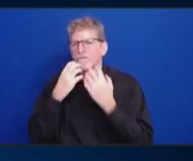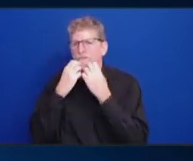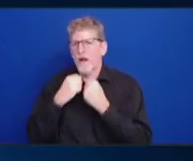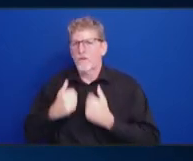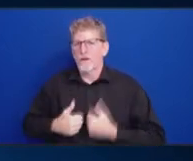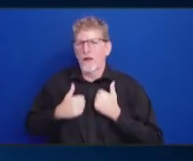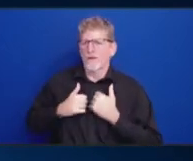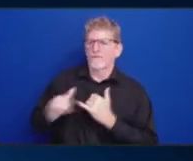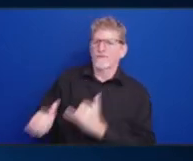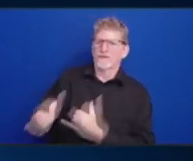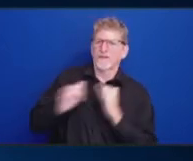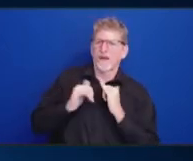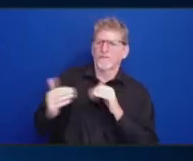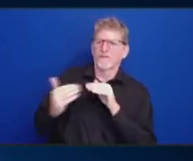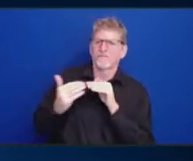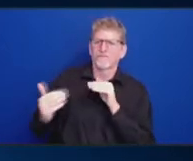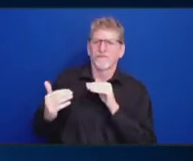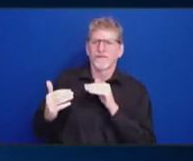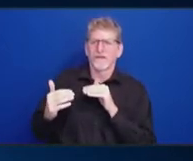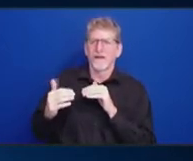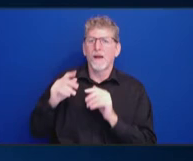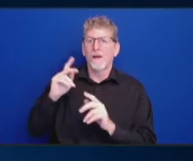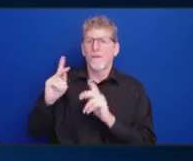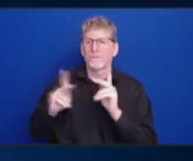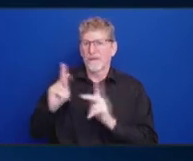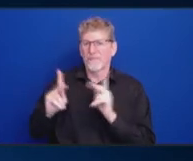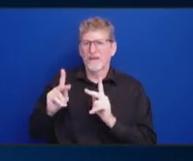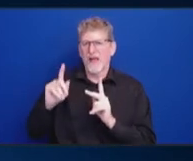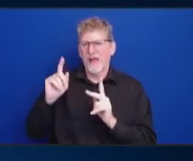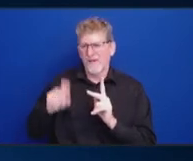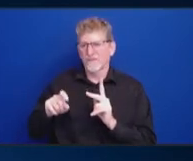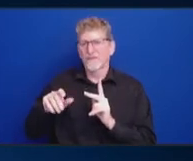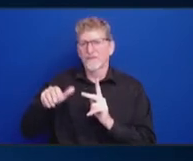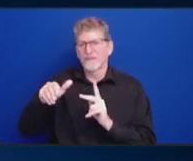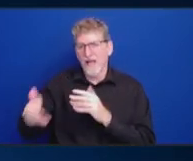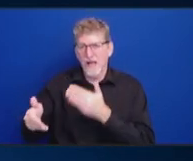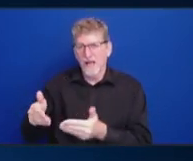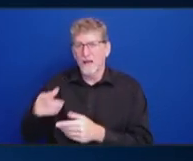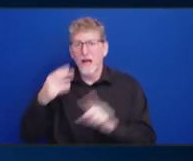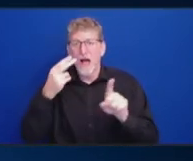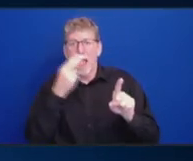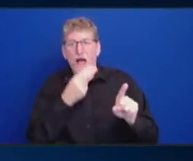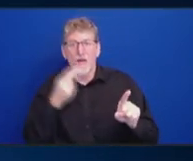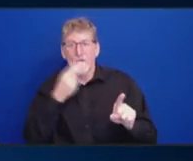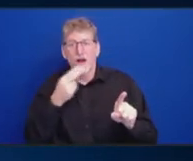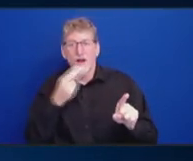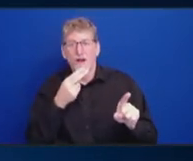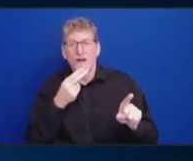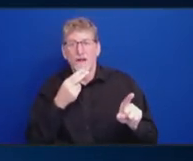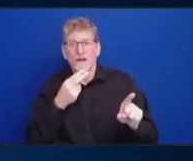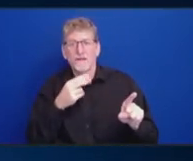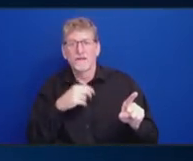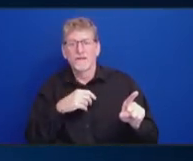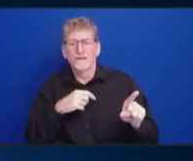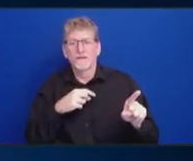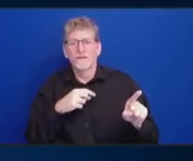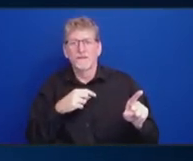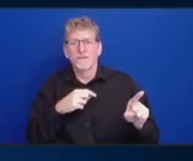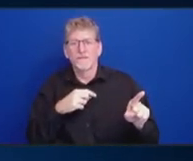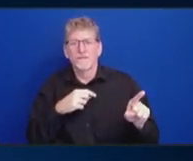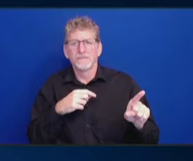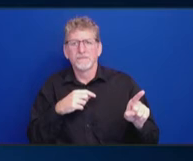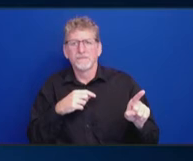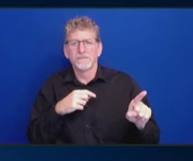have to die in Hawaii before where something gets addressed, right?